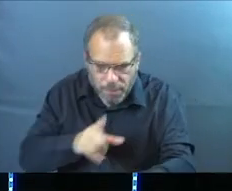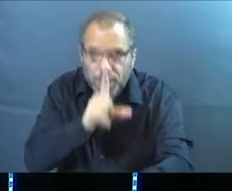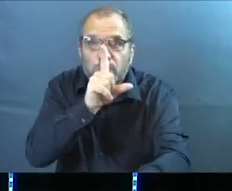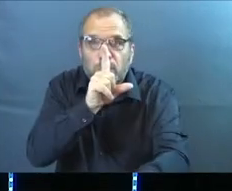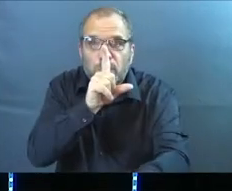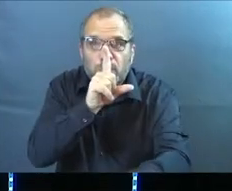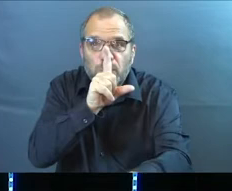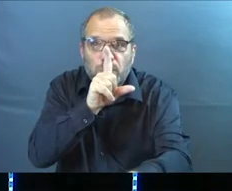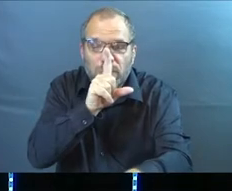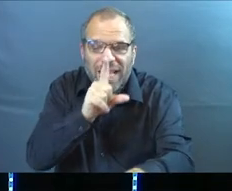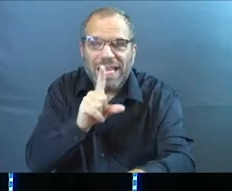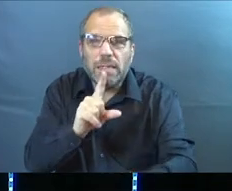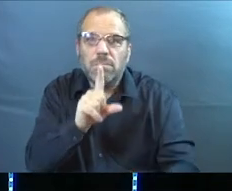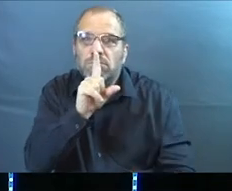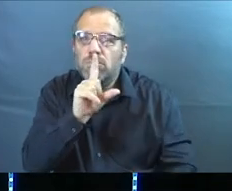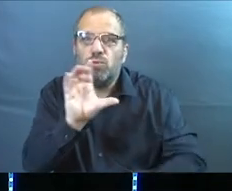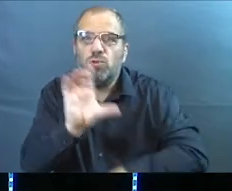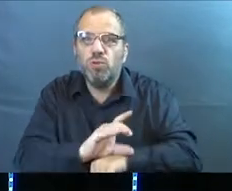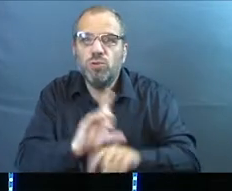It doesn't say they attend church.